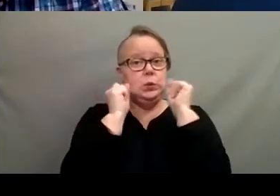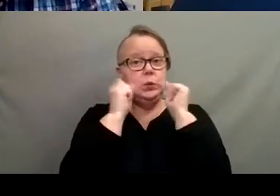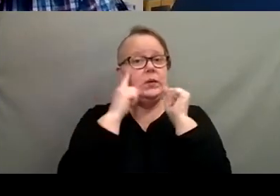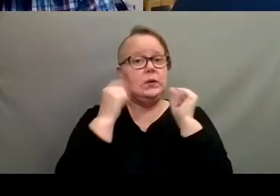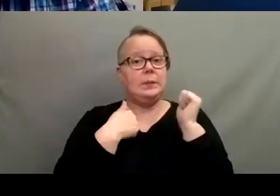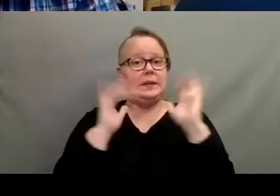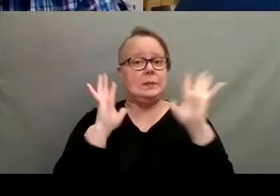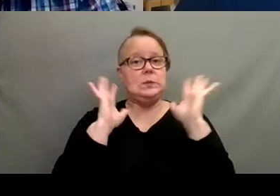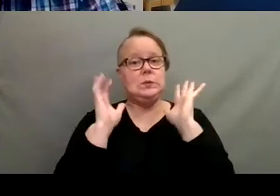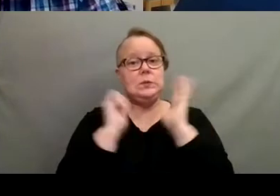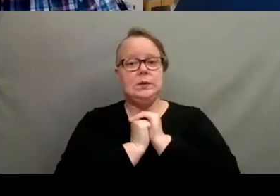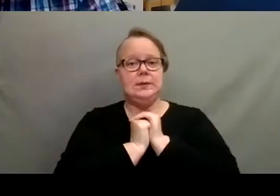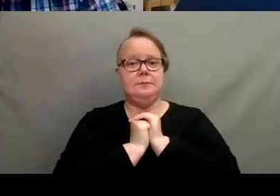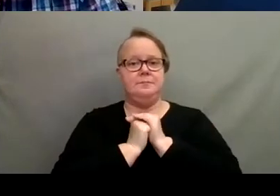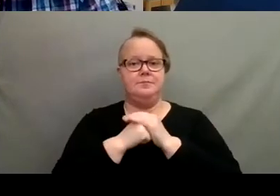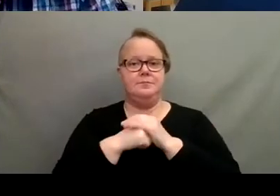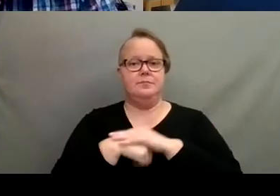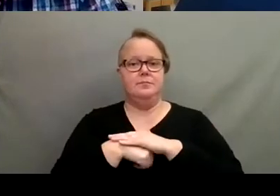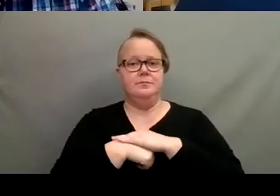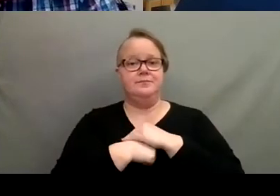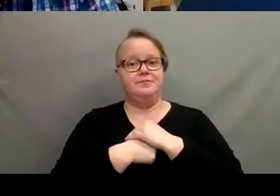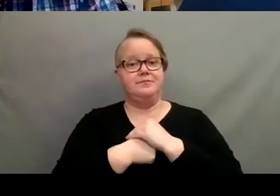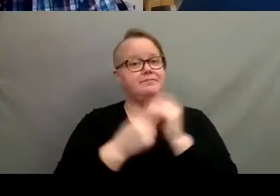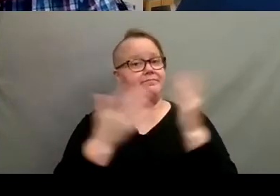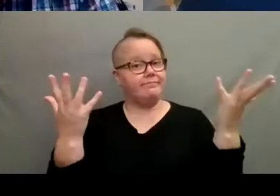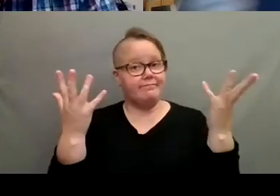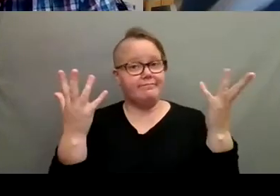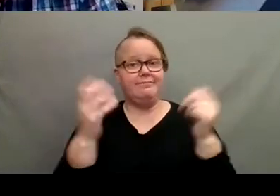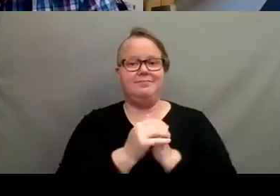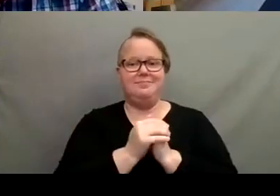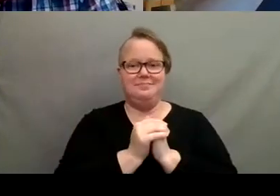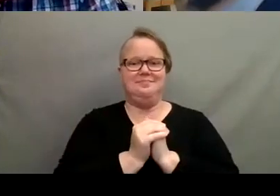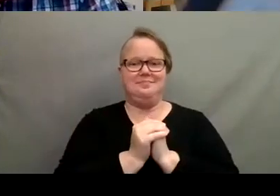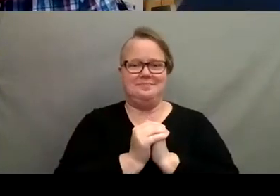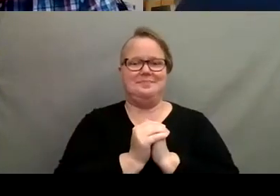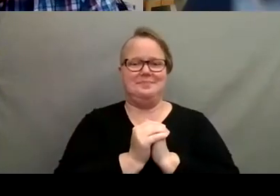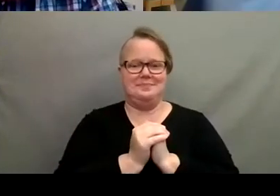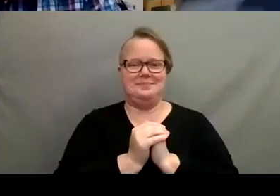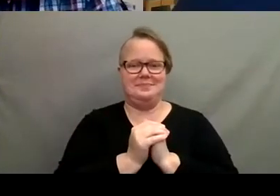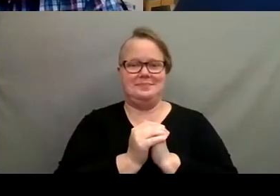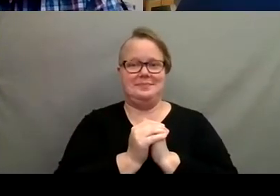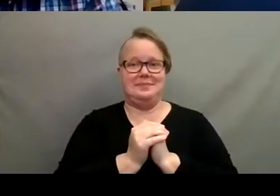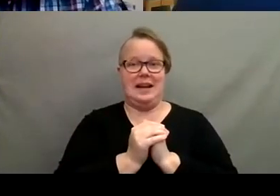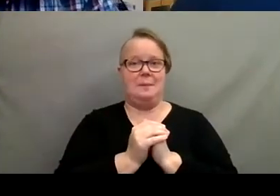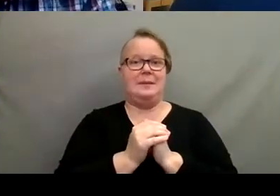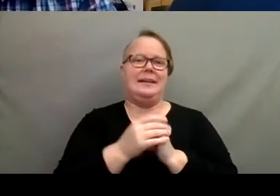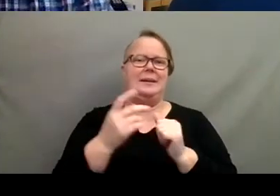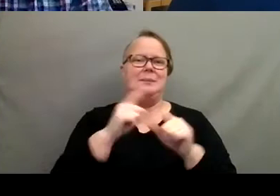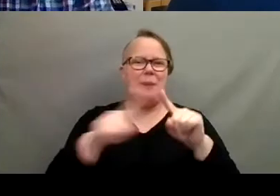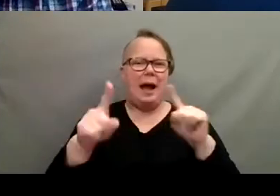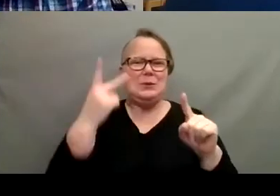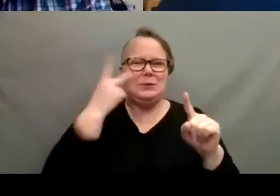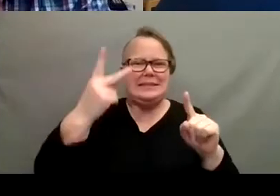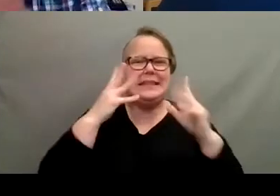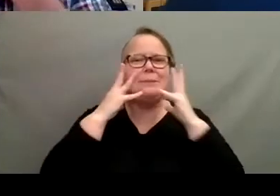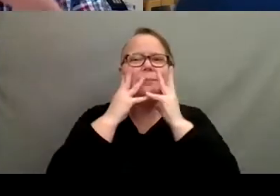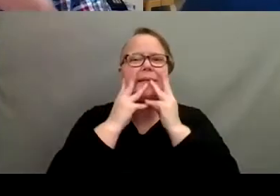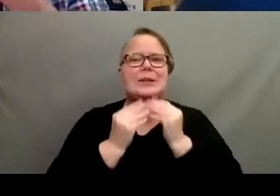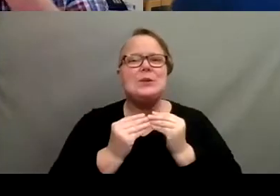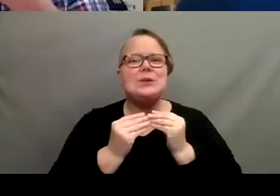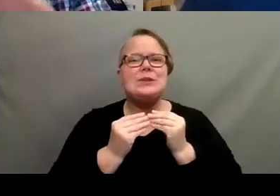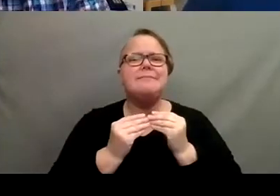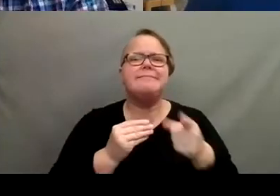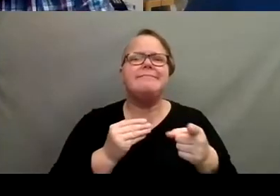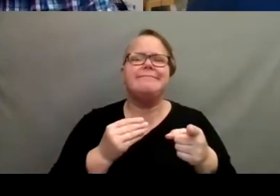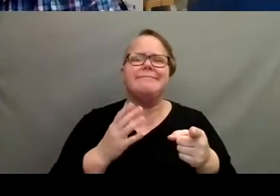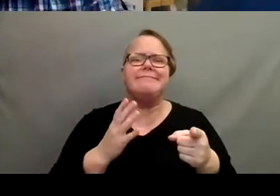Yeah. Yeah. I guess so. Yeah. I mean, look at his beard though. I mean, he's so Viking through